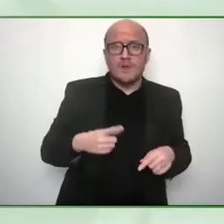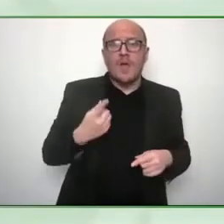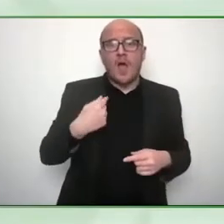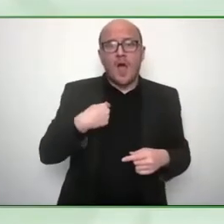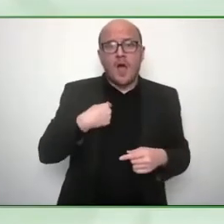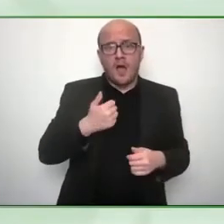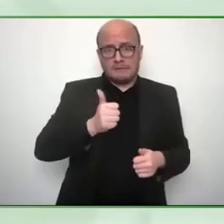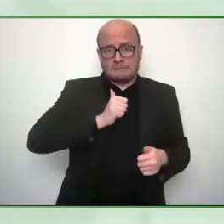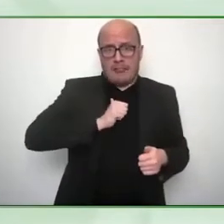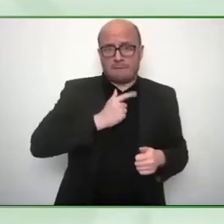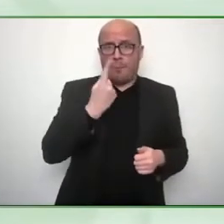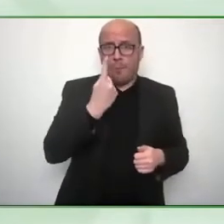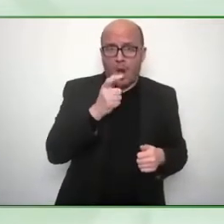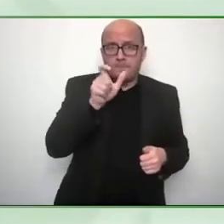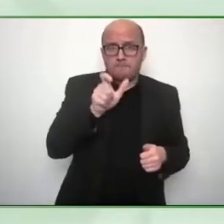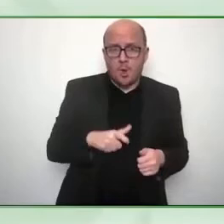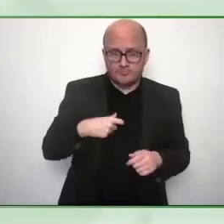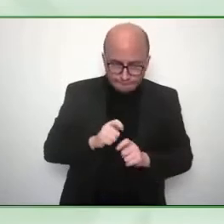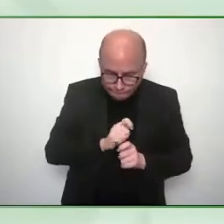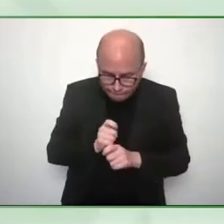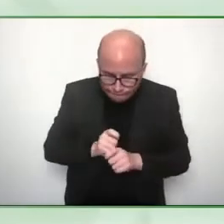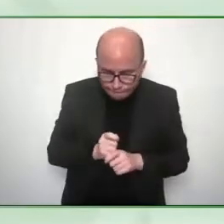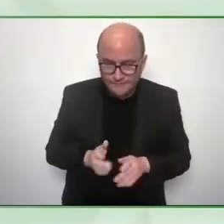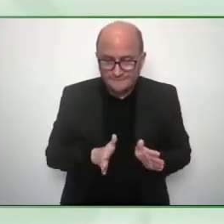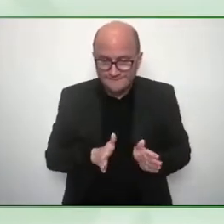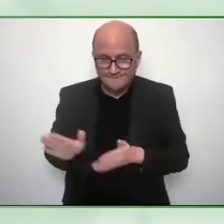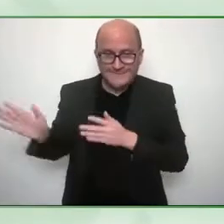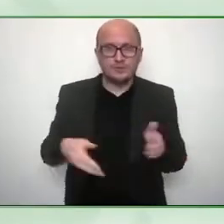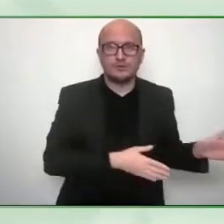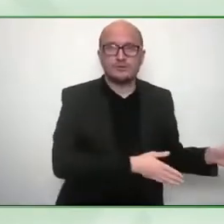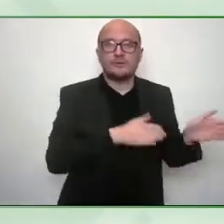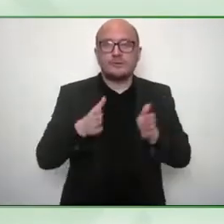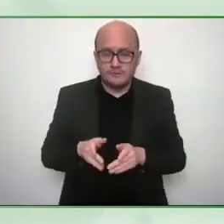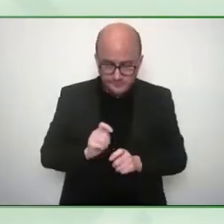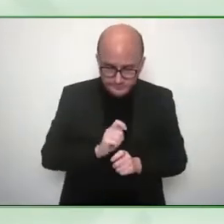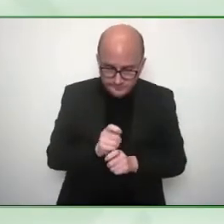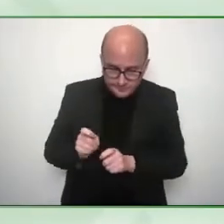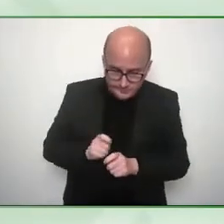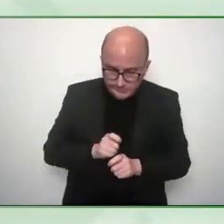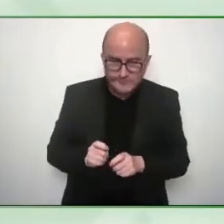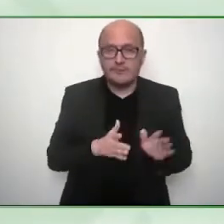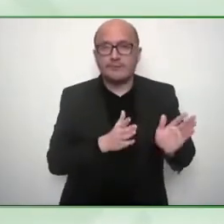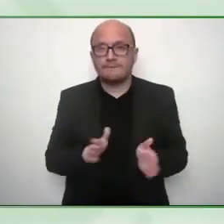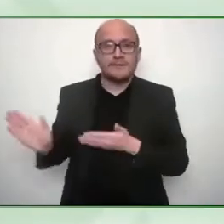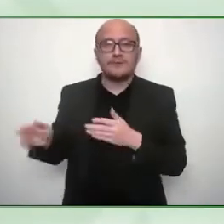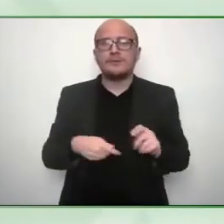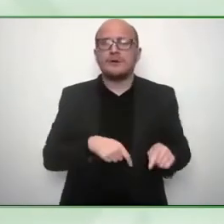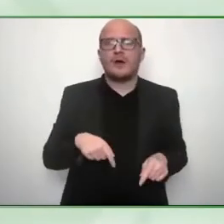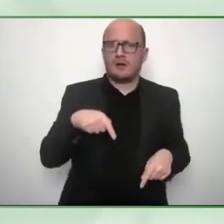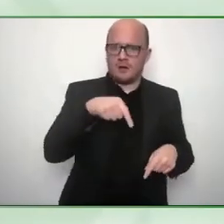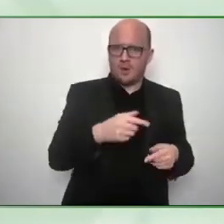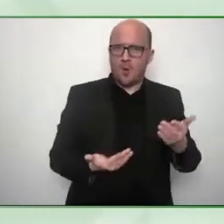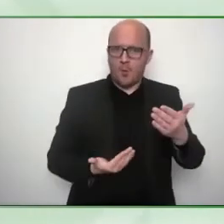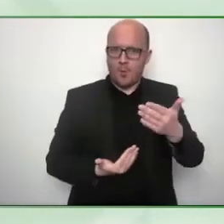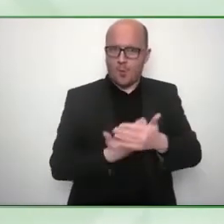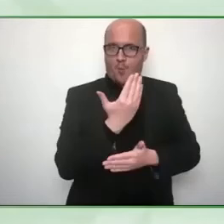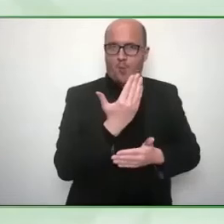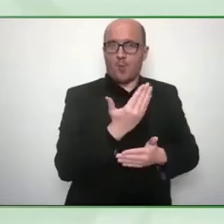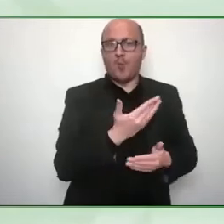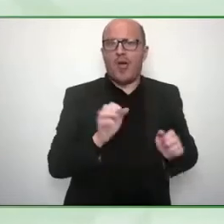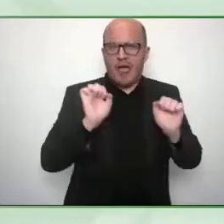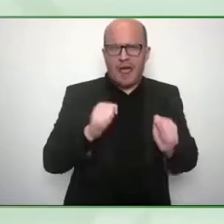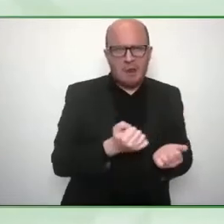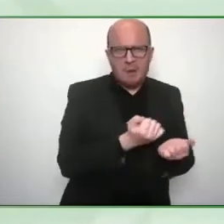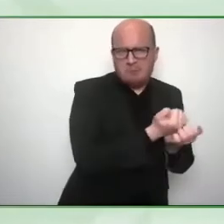person at a time hand tooling the impression itself taking the cast of the individual's ear so that the sound is delivered